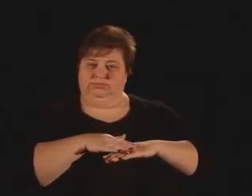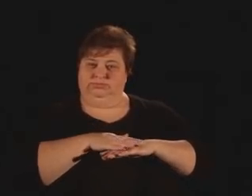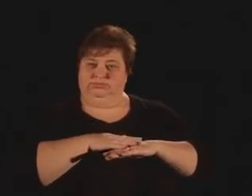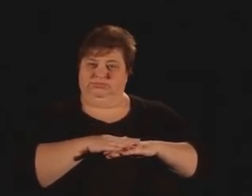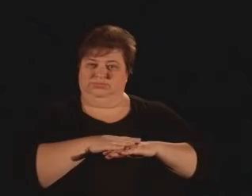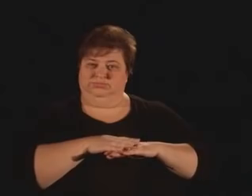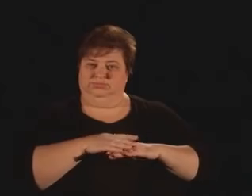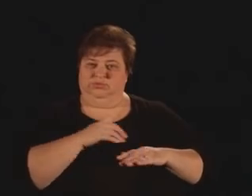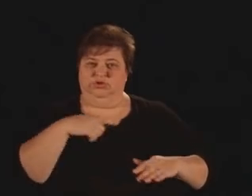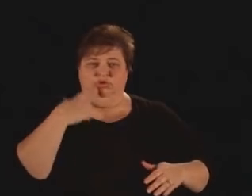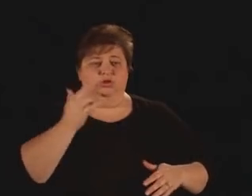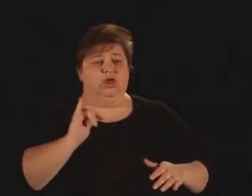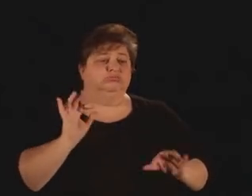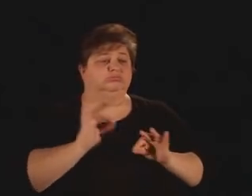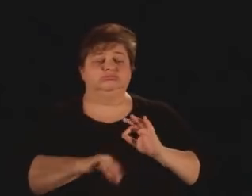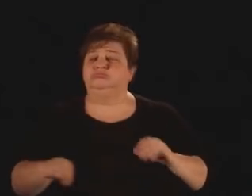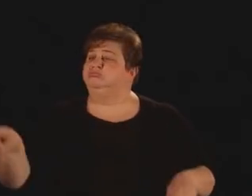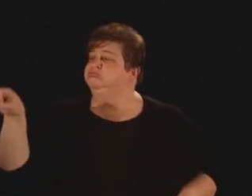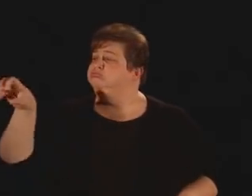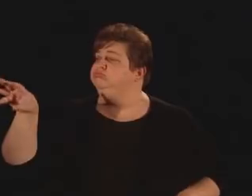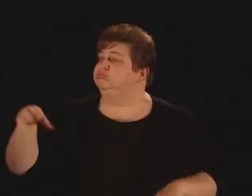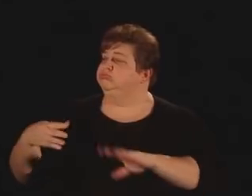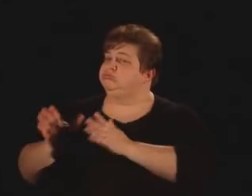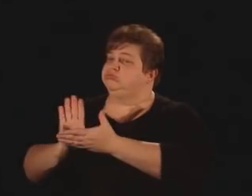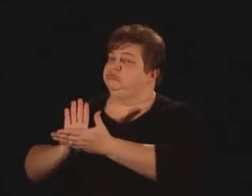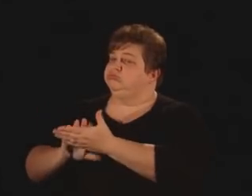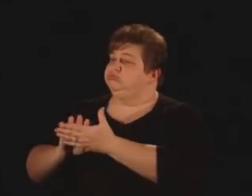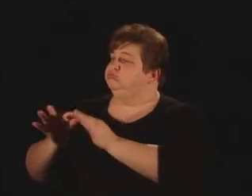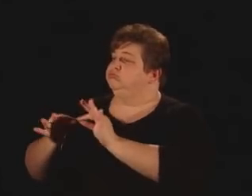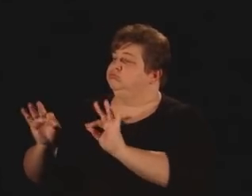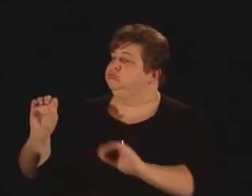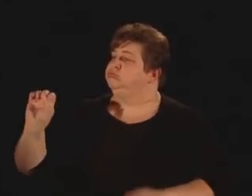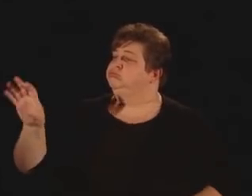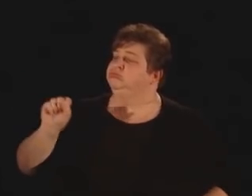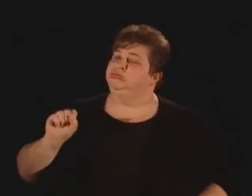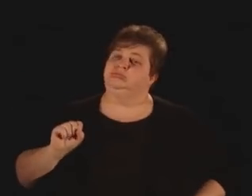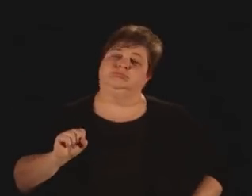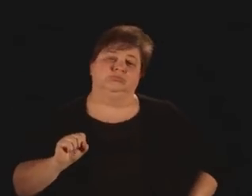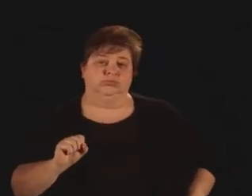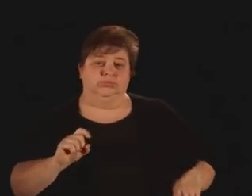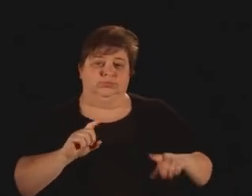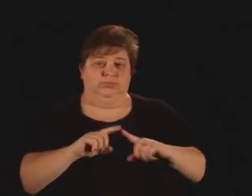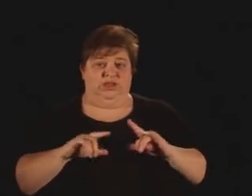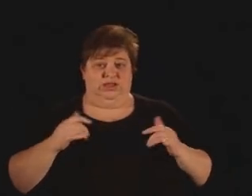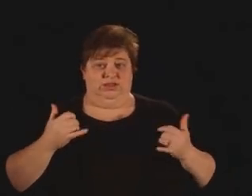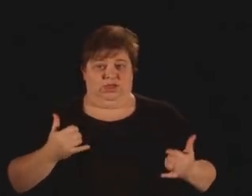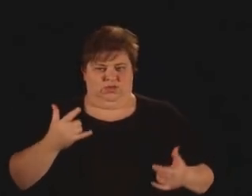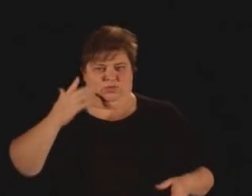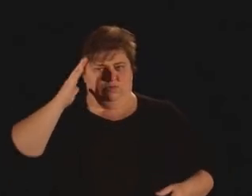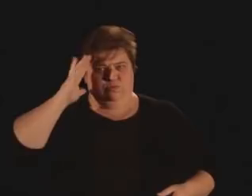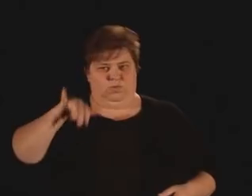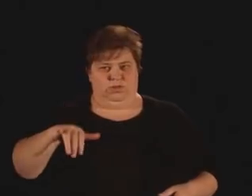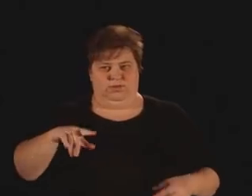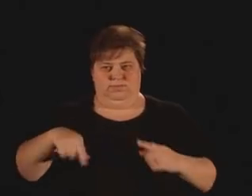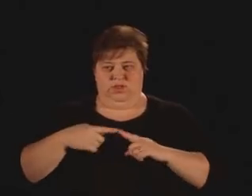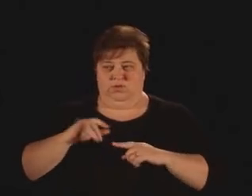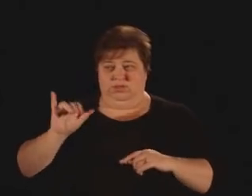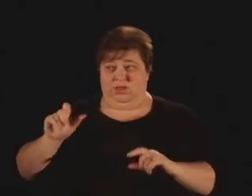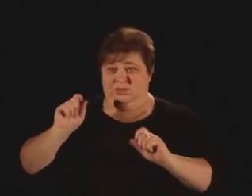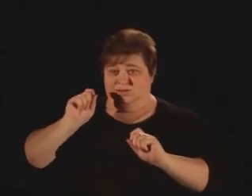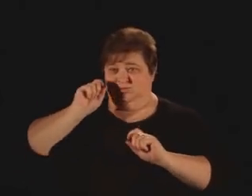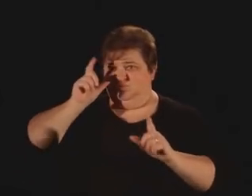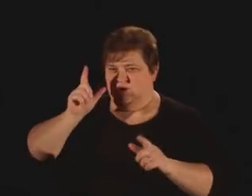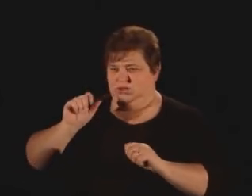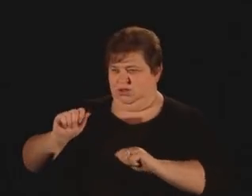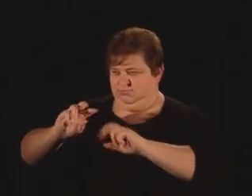And if it were just that, that would be fine. But now that you know a little bit more about surprise, let's take a closer look. If